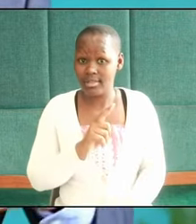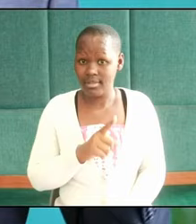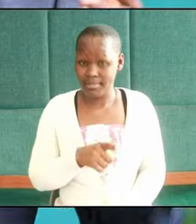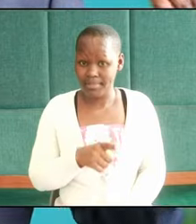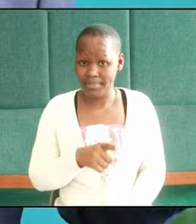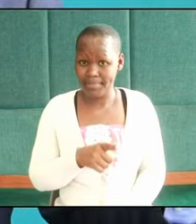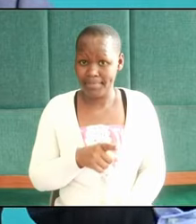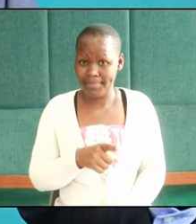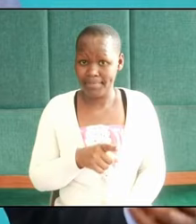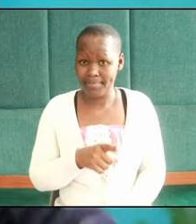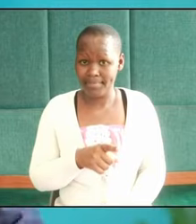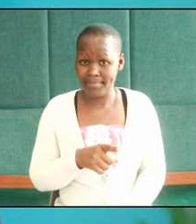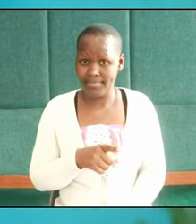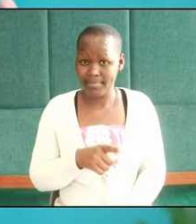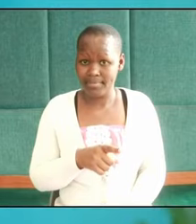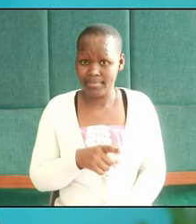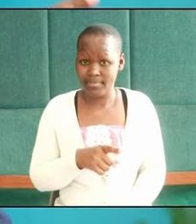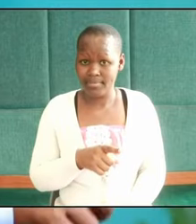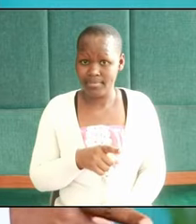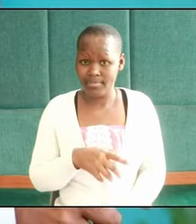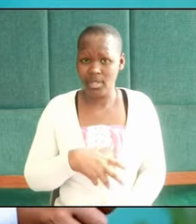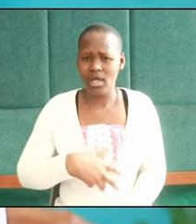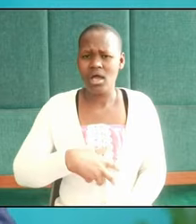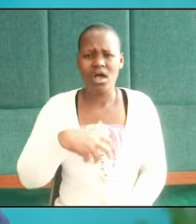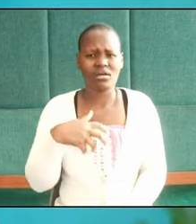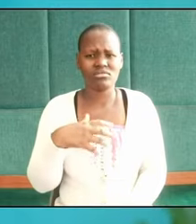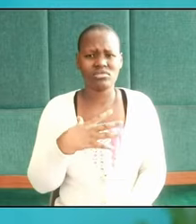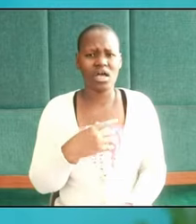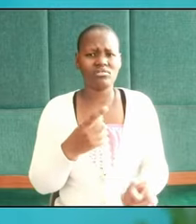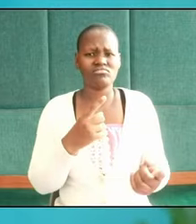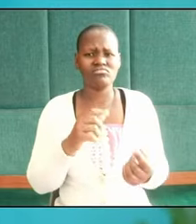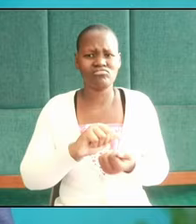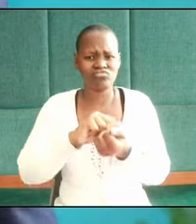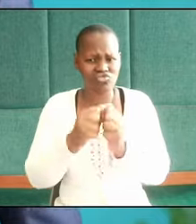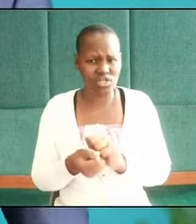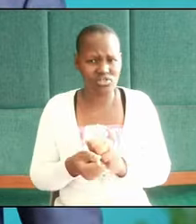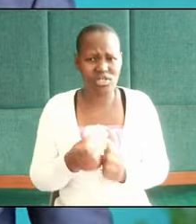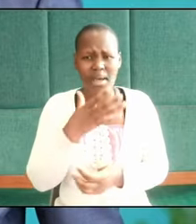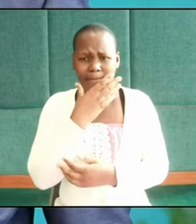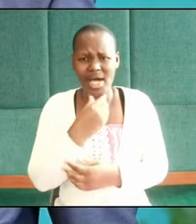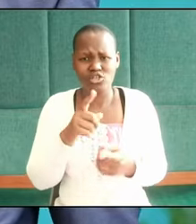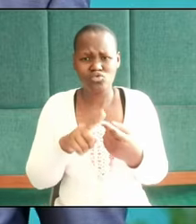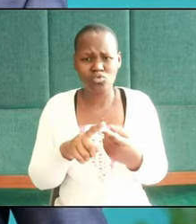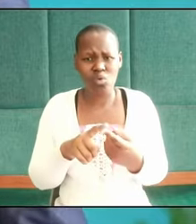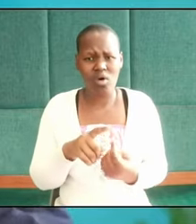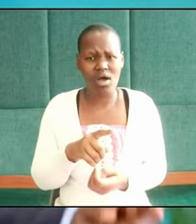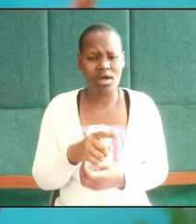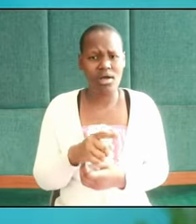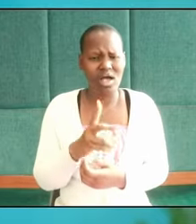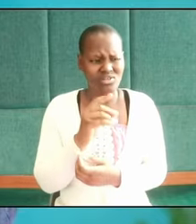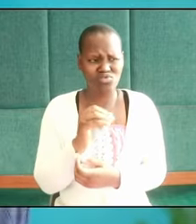was enraged and turned Rabadash into a donkey and sent him back.